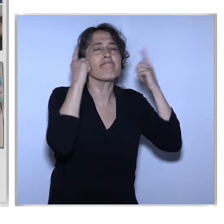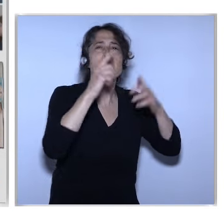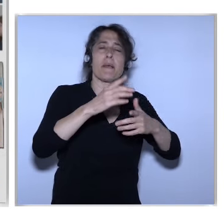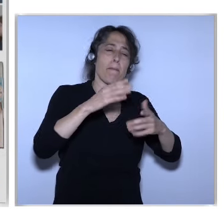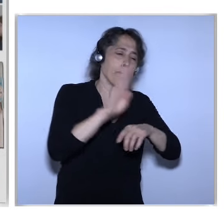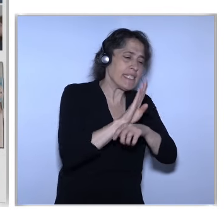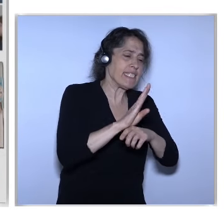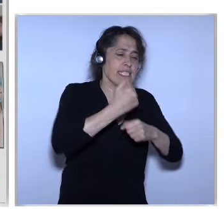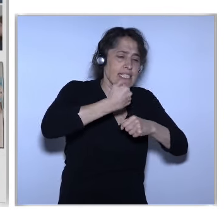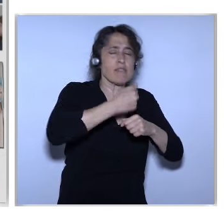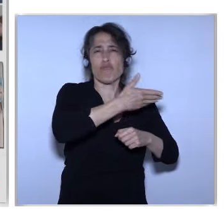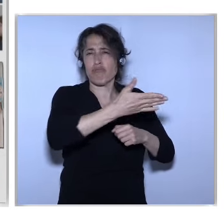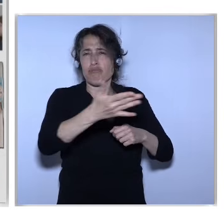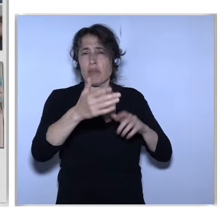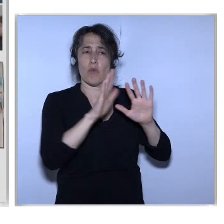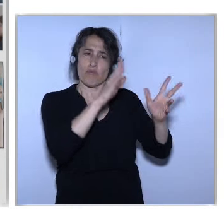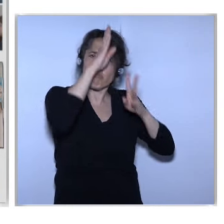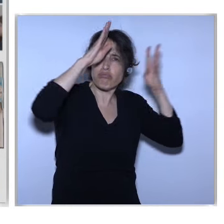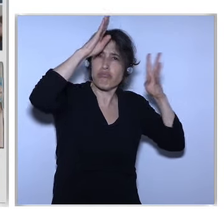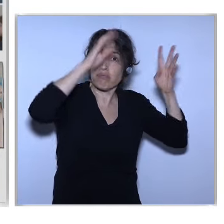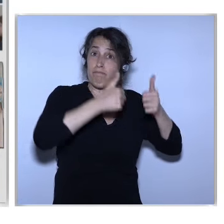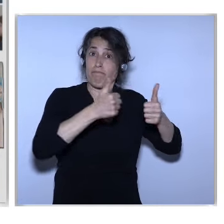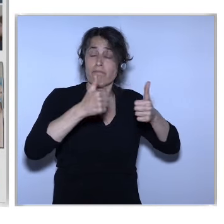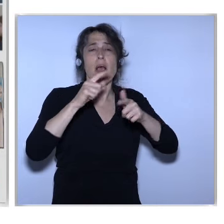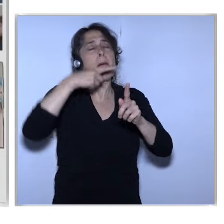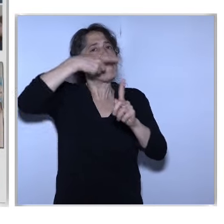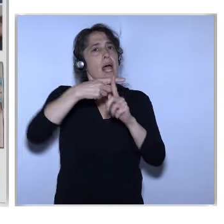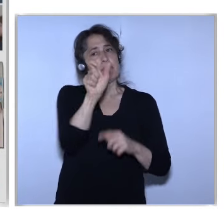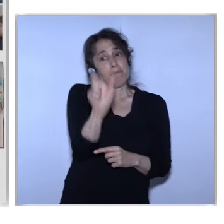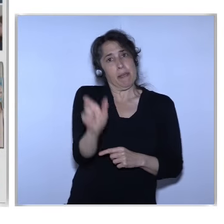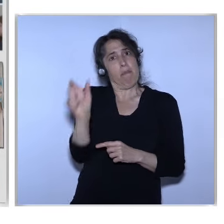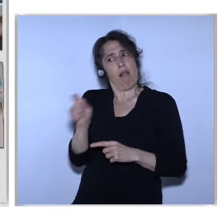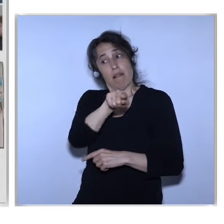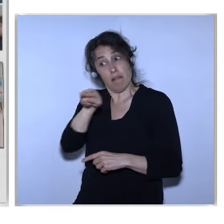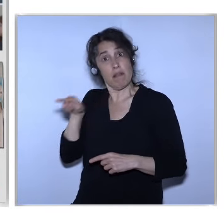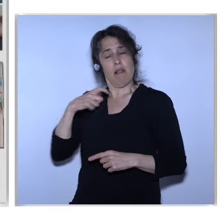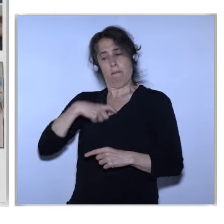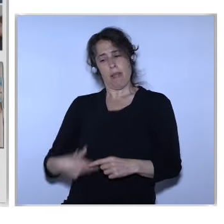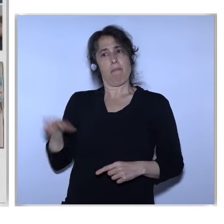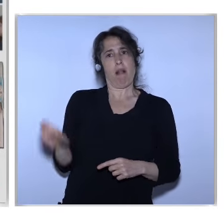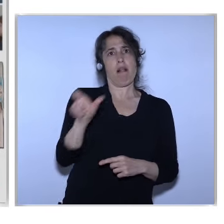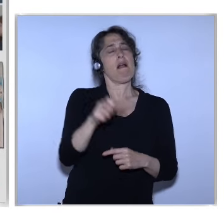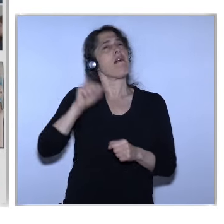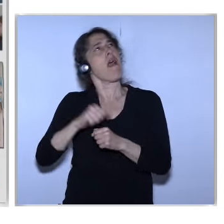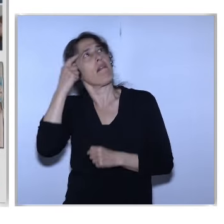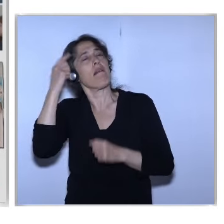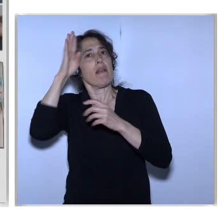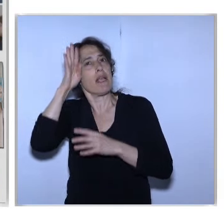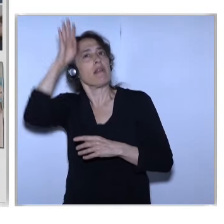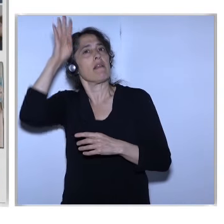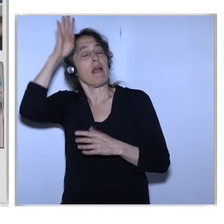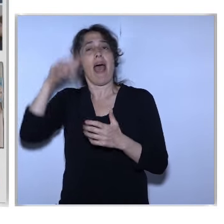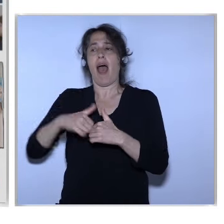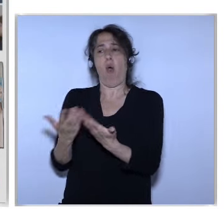Drawings As Well The Other Material Provided On The Virtual Reality Map So And How To Take This Quantum